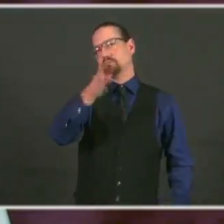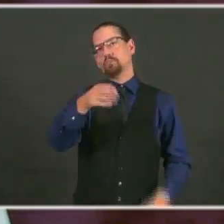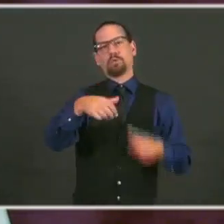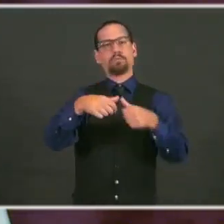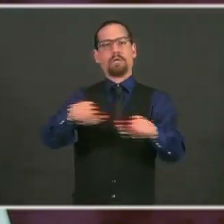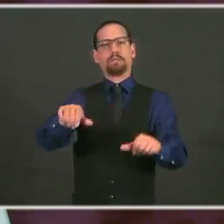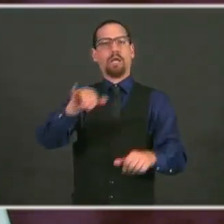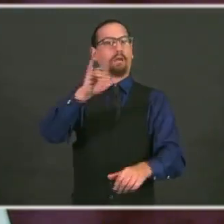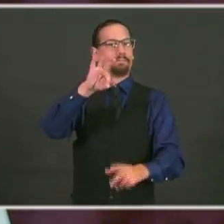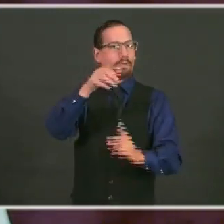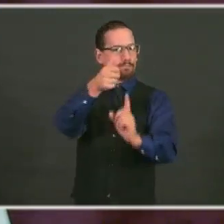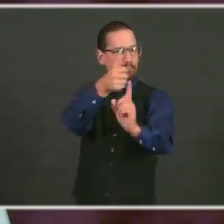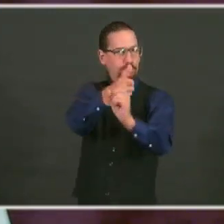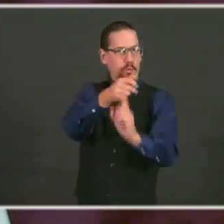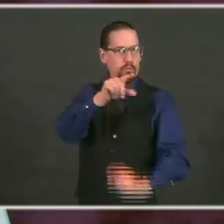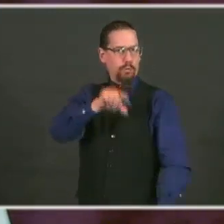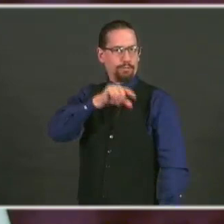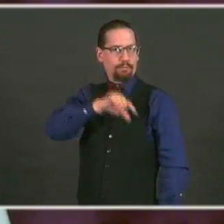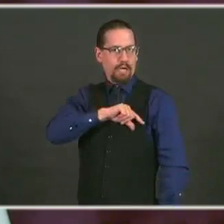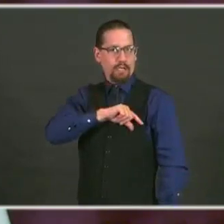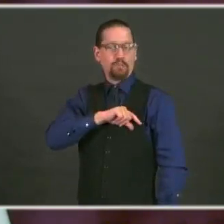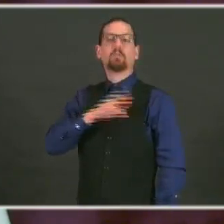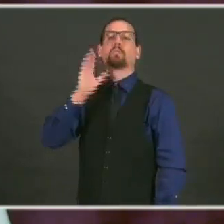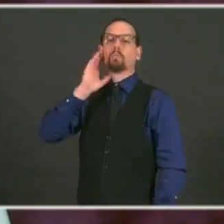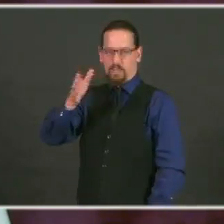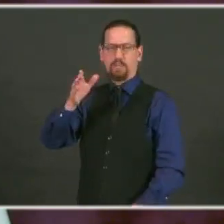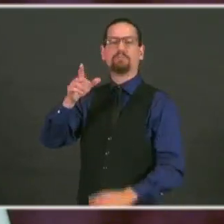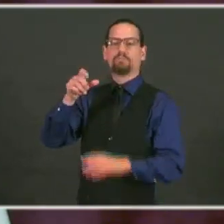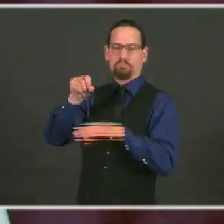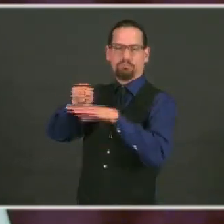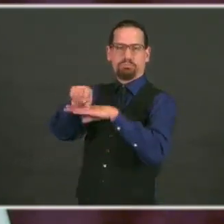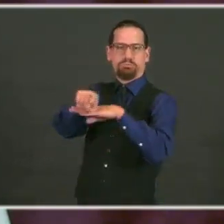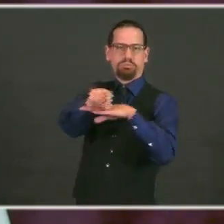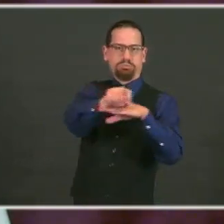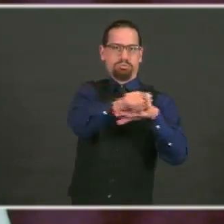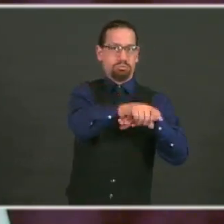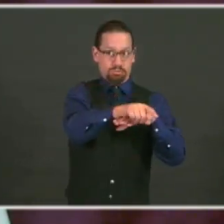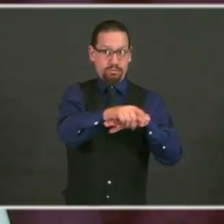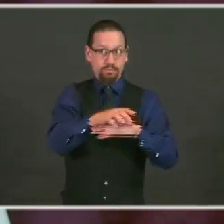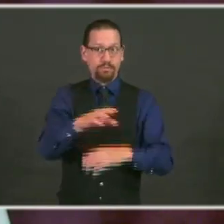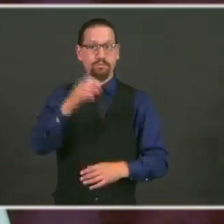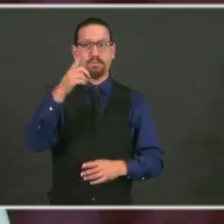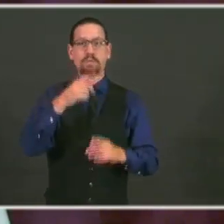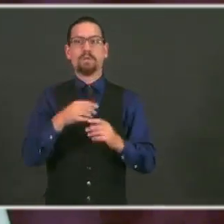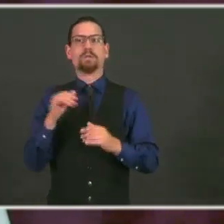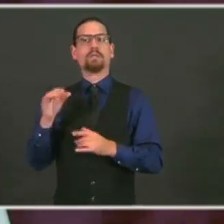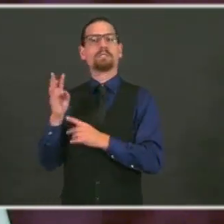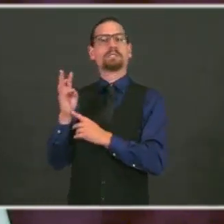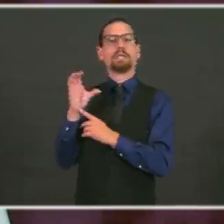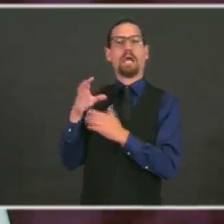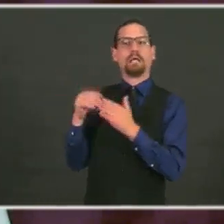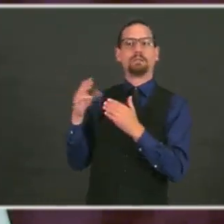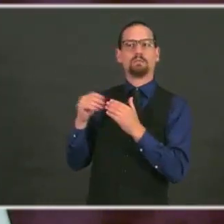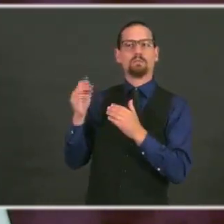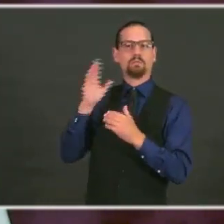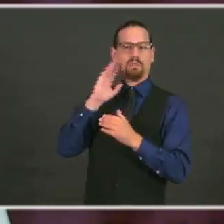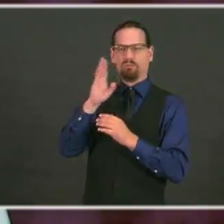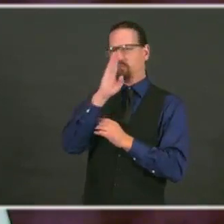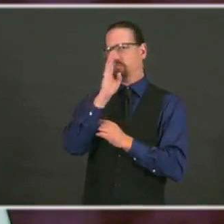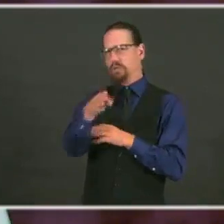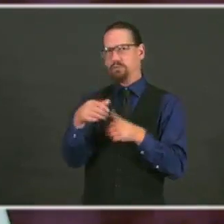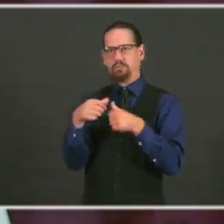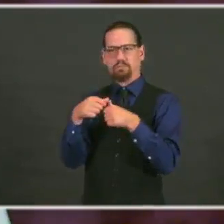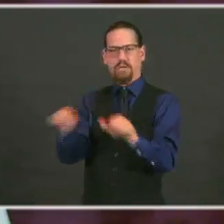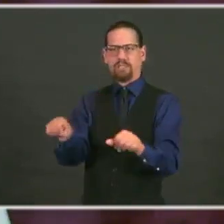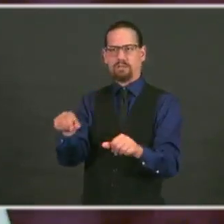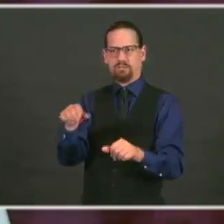first $600 will be deposited by early next week. So by this time next week.